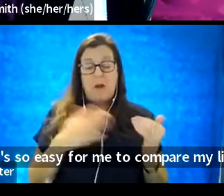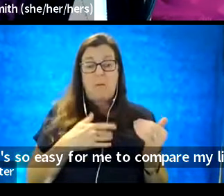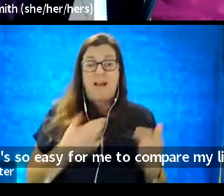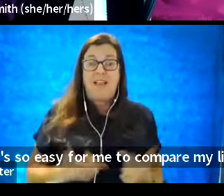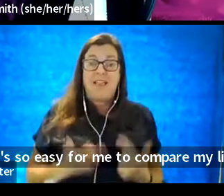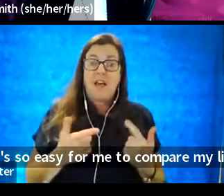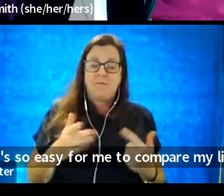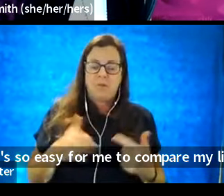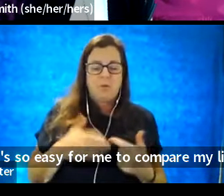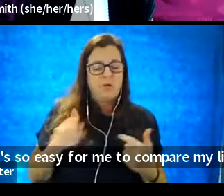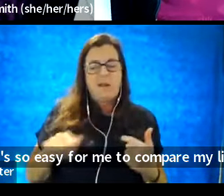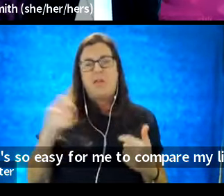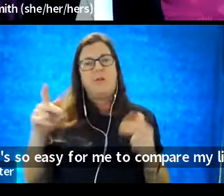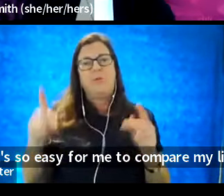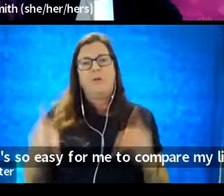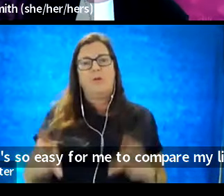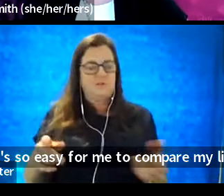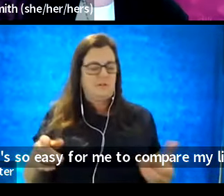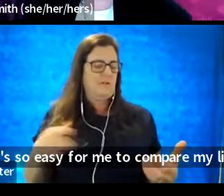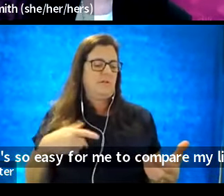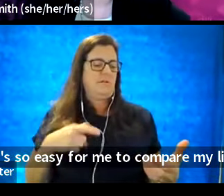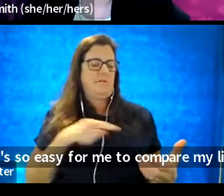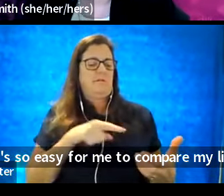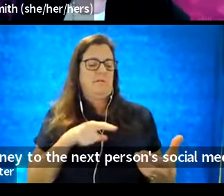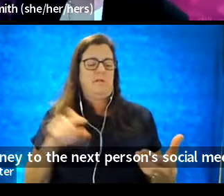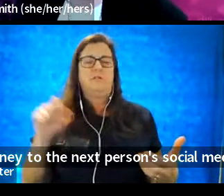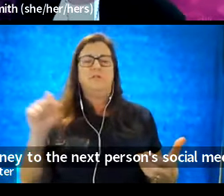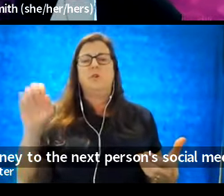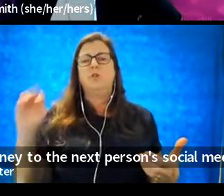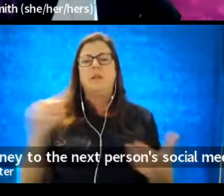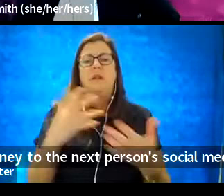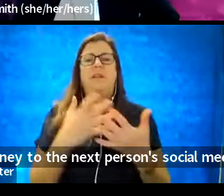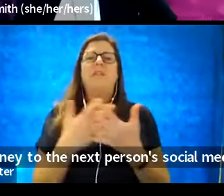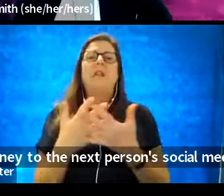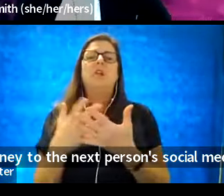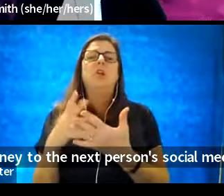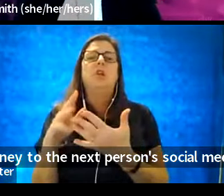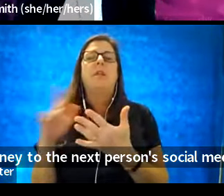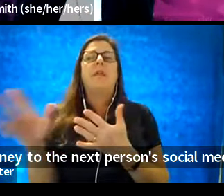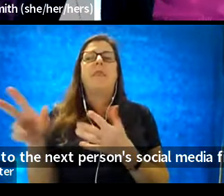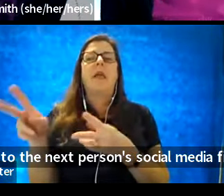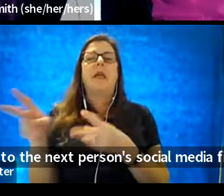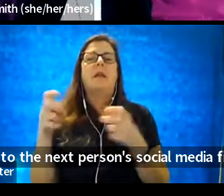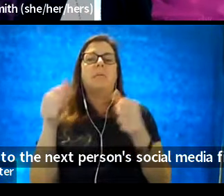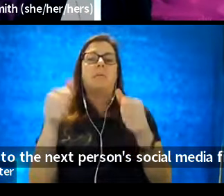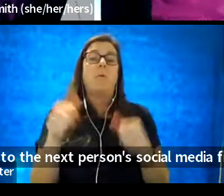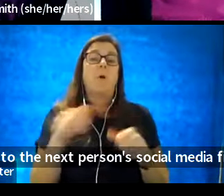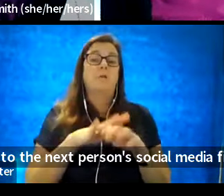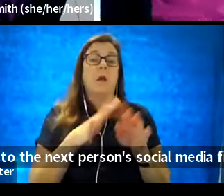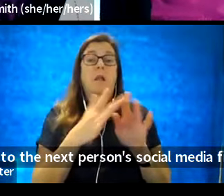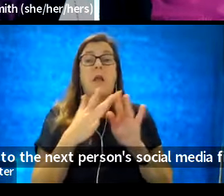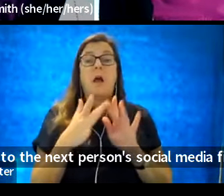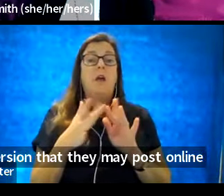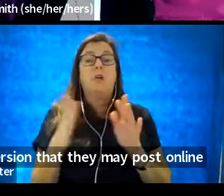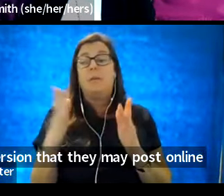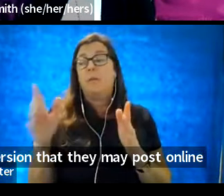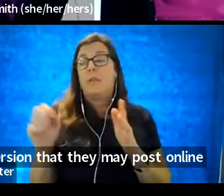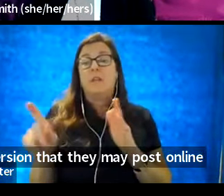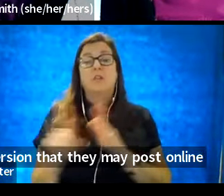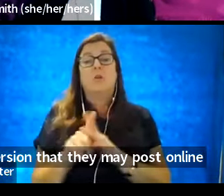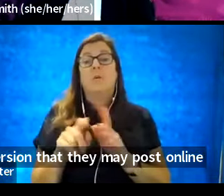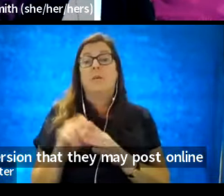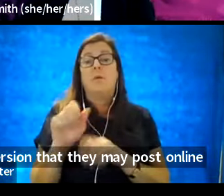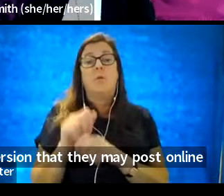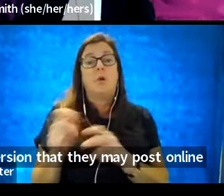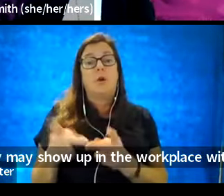to the next person's social media filtered version that they may post online or that they may show up in the workplace with.